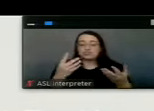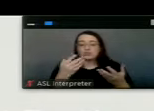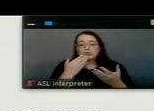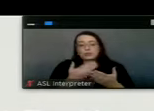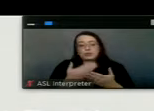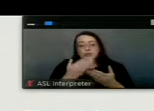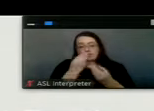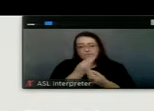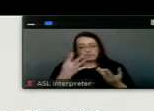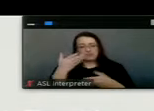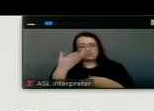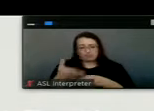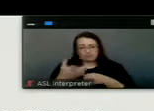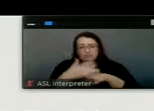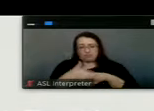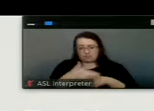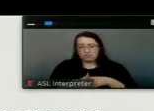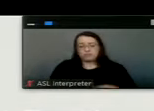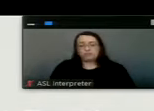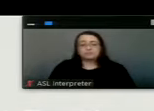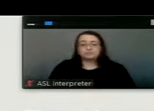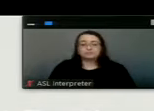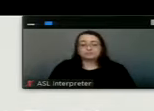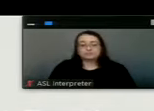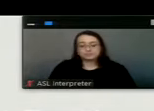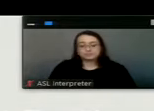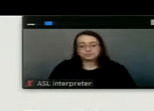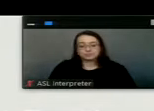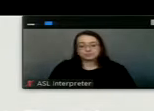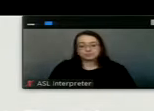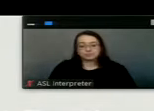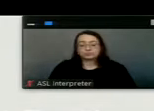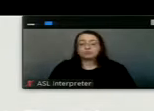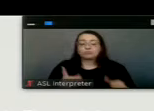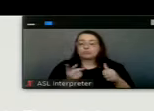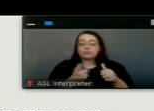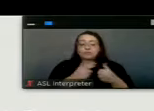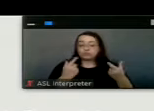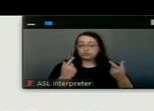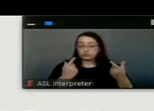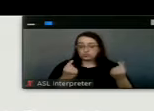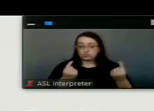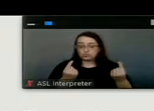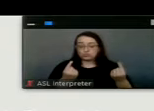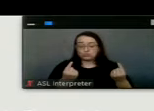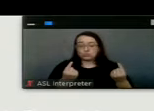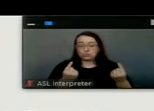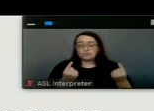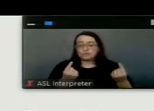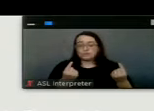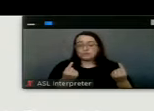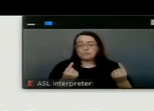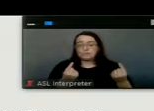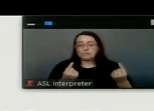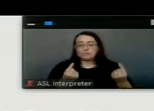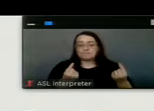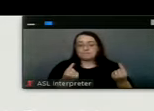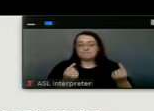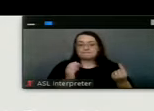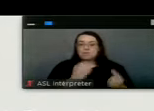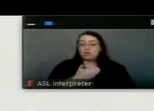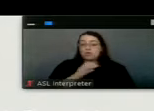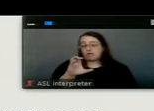information in it. So, the first thing I wanted to cover is that our CAFR